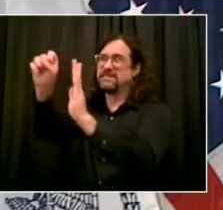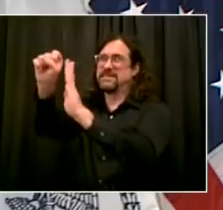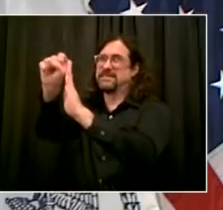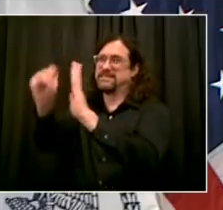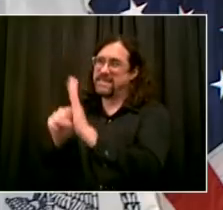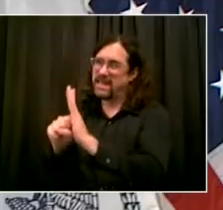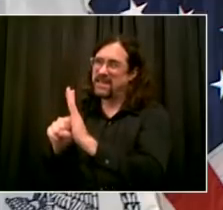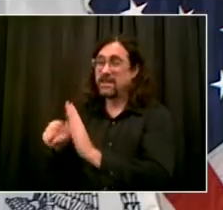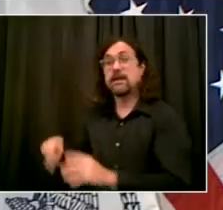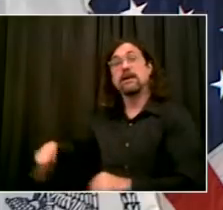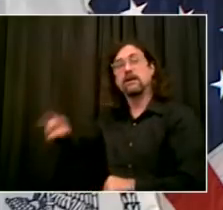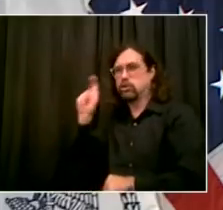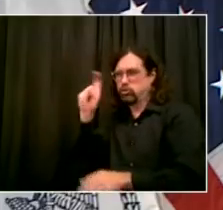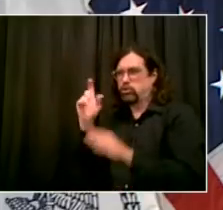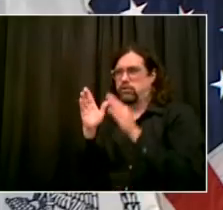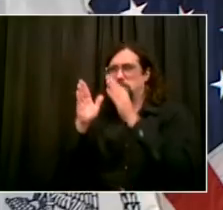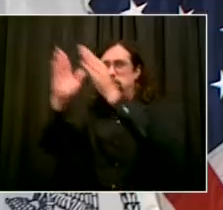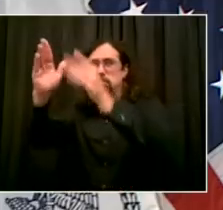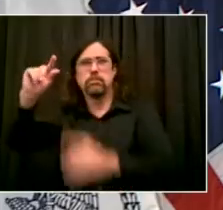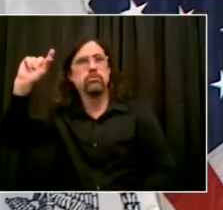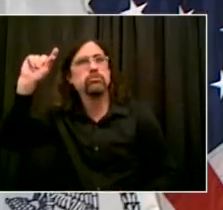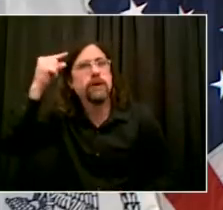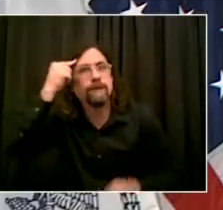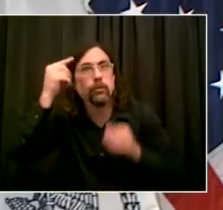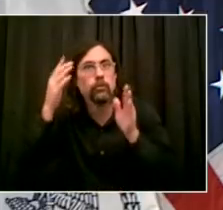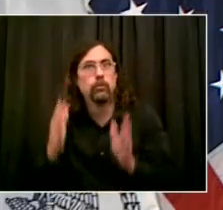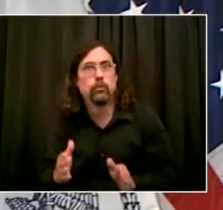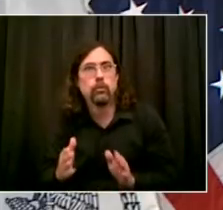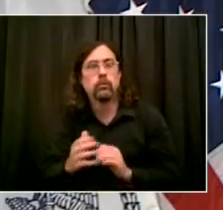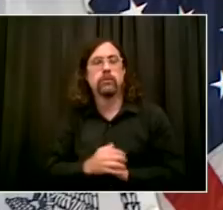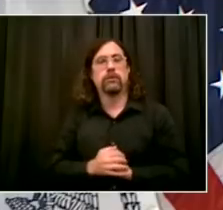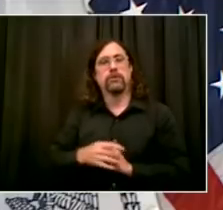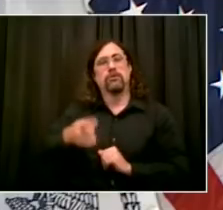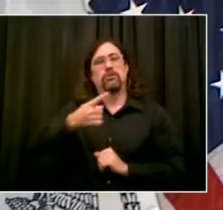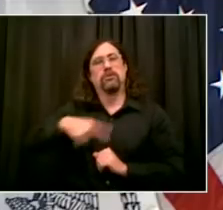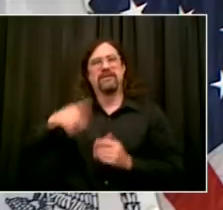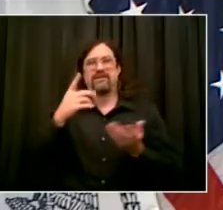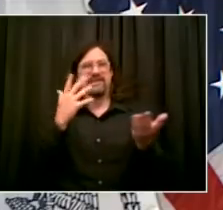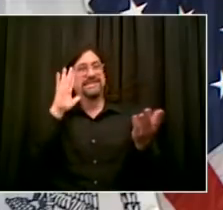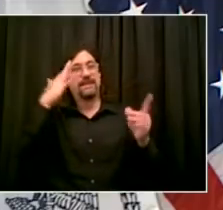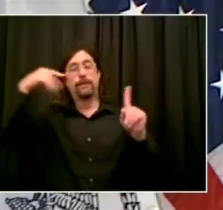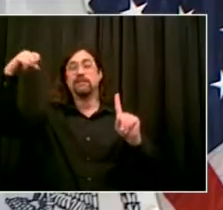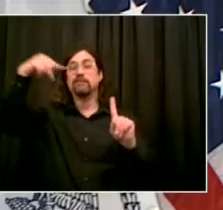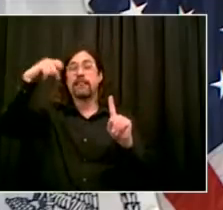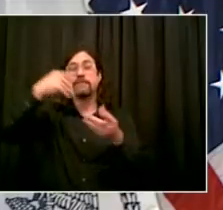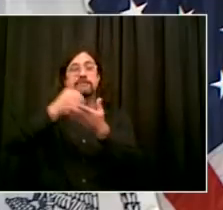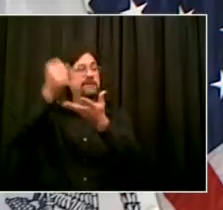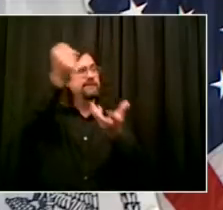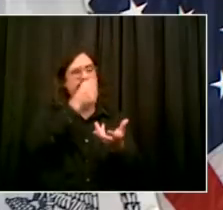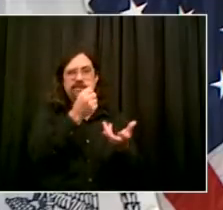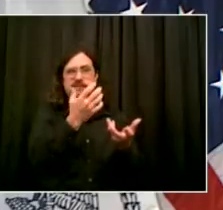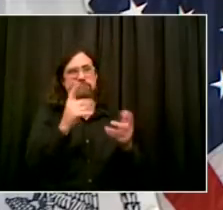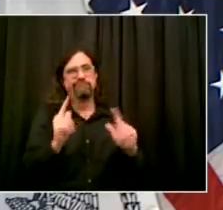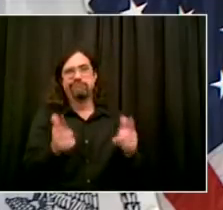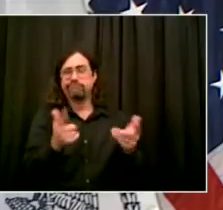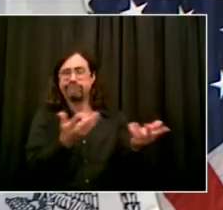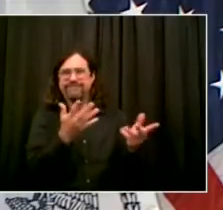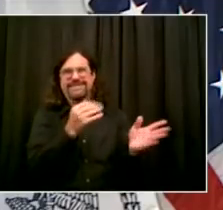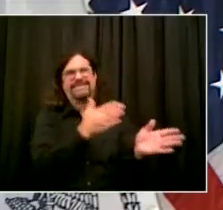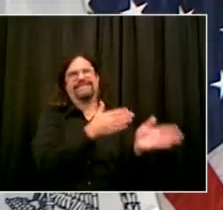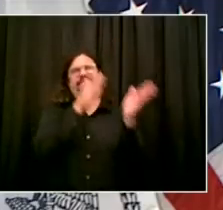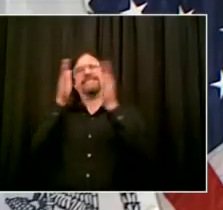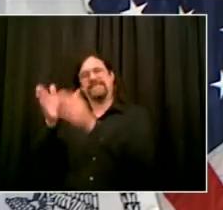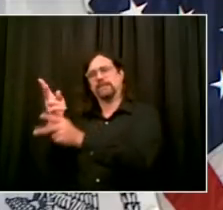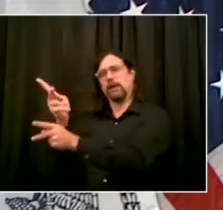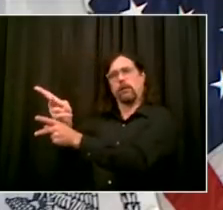services that have been cut back because of the fiscal crisis. Everyone, we lost $9 billion in